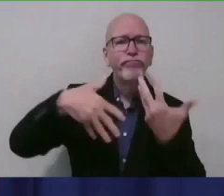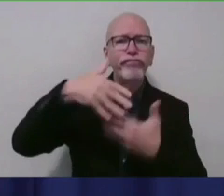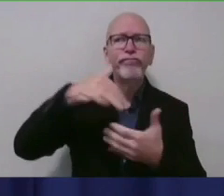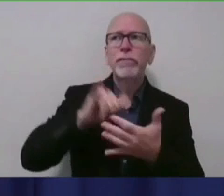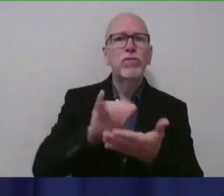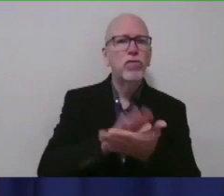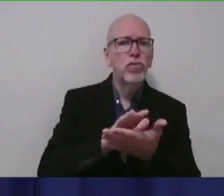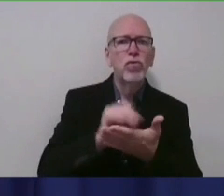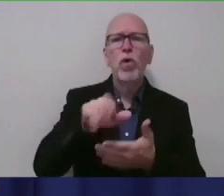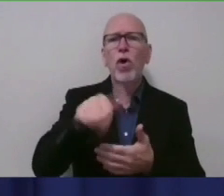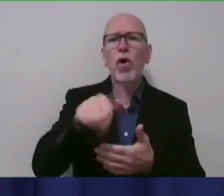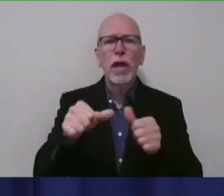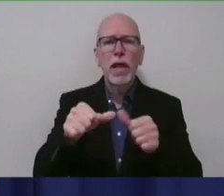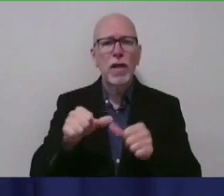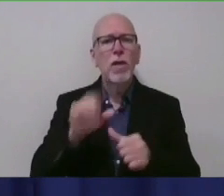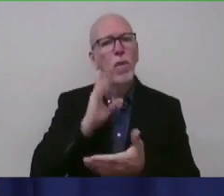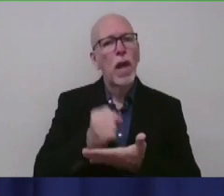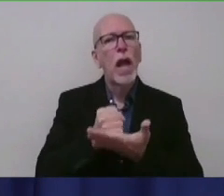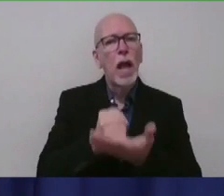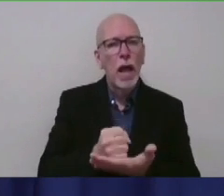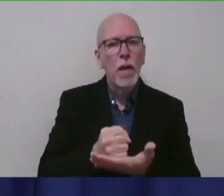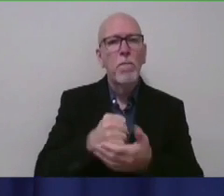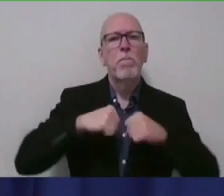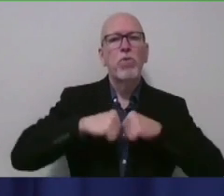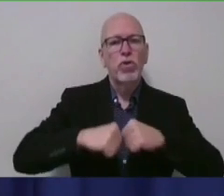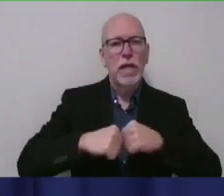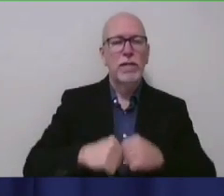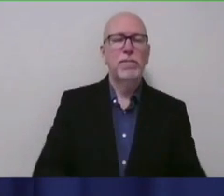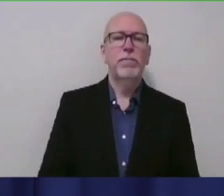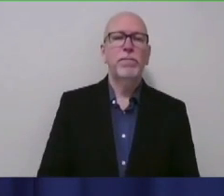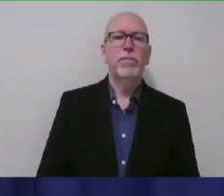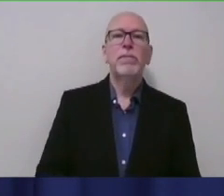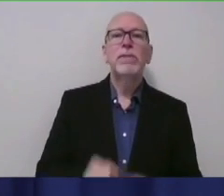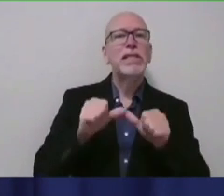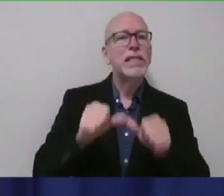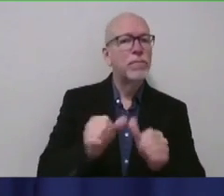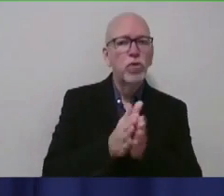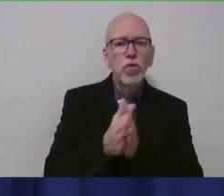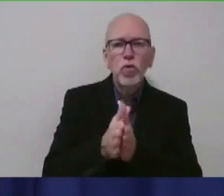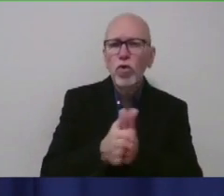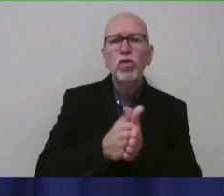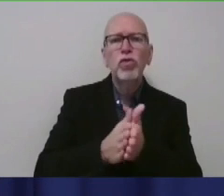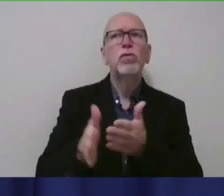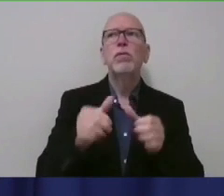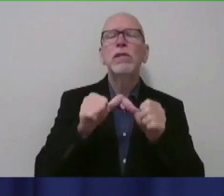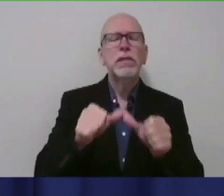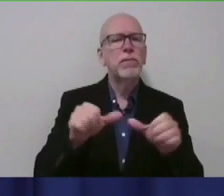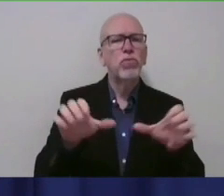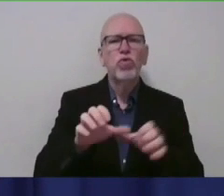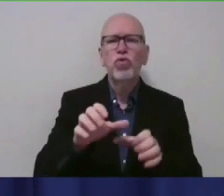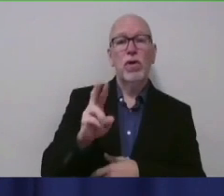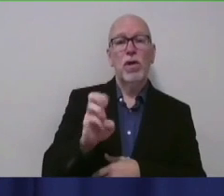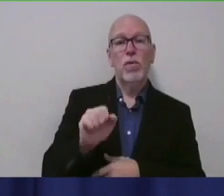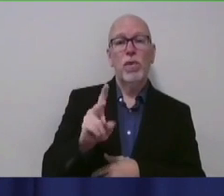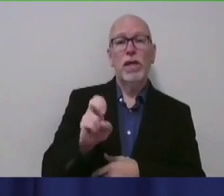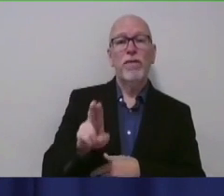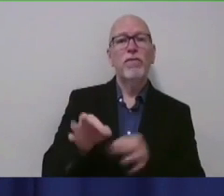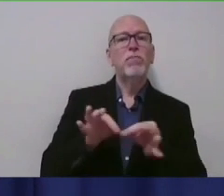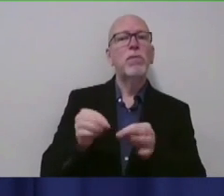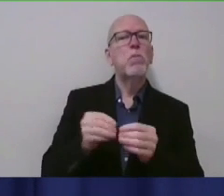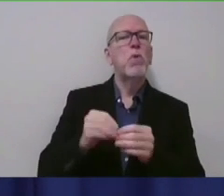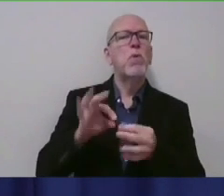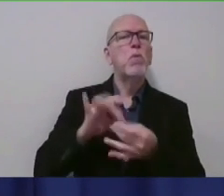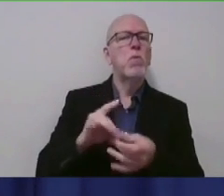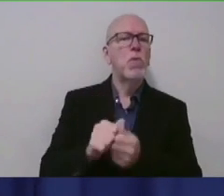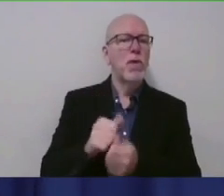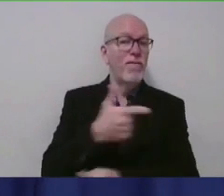other areas will help to provide protection. Keep washing your hands and do what you need to do to keep your family safe and related to our vaccination